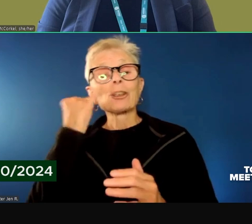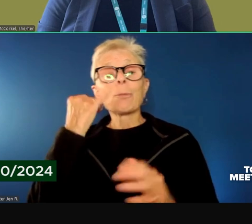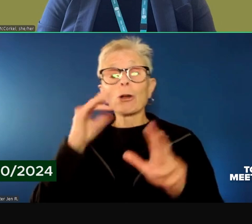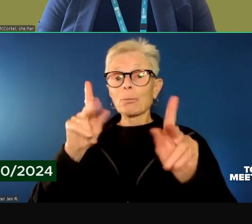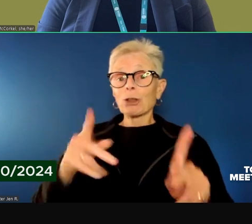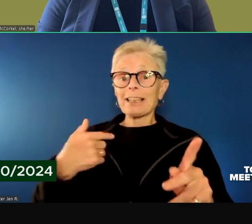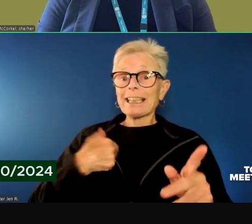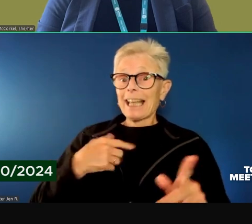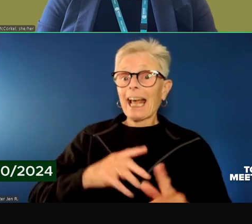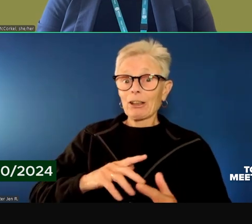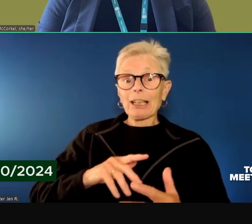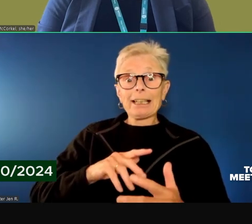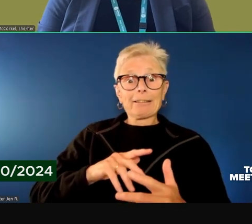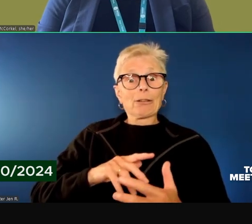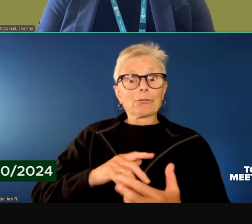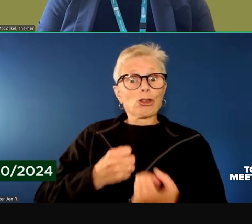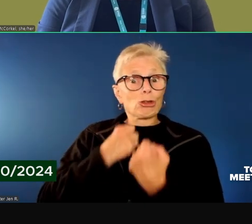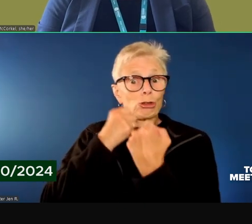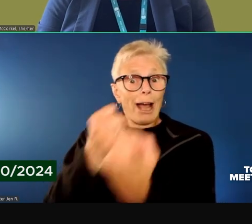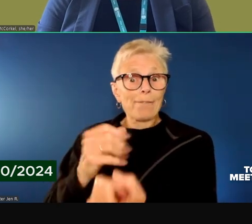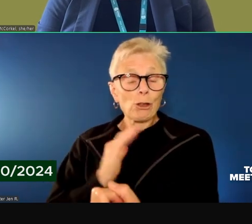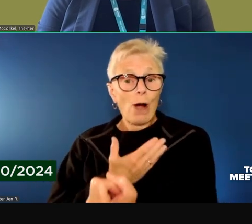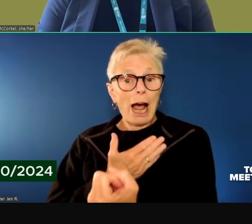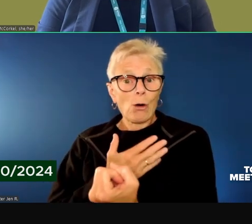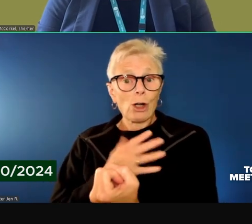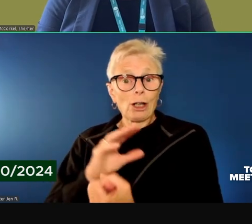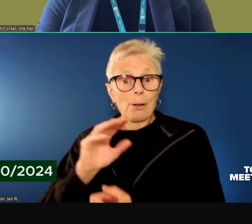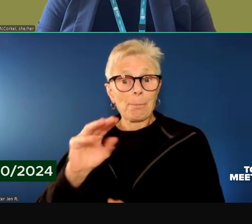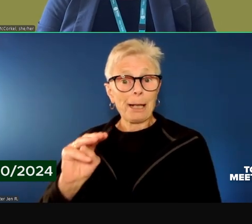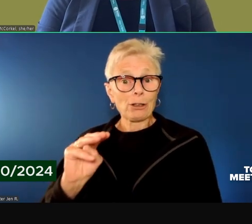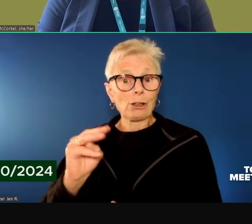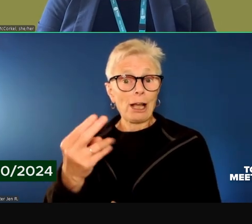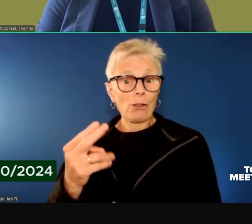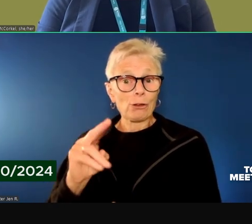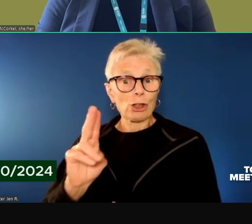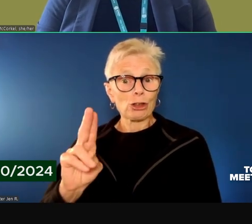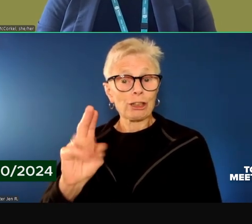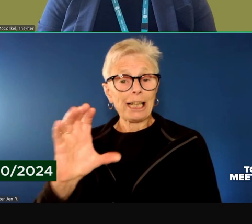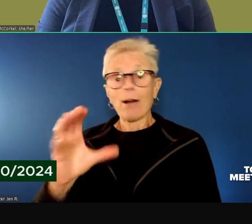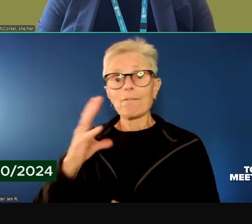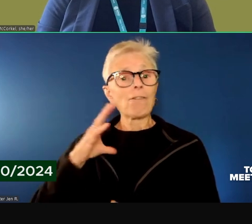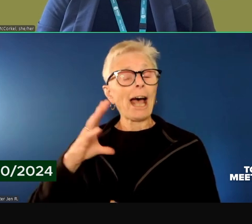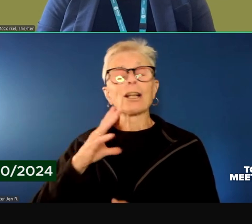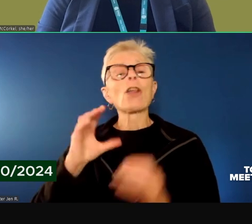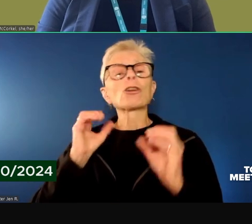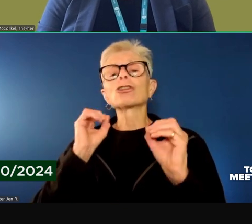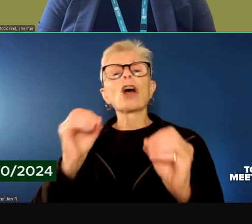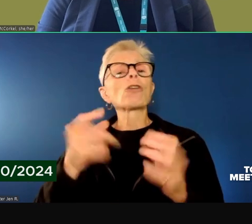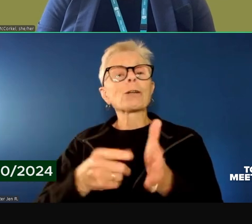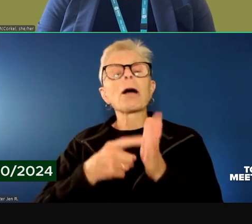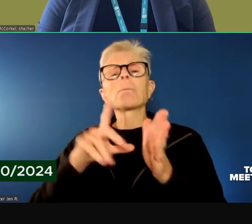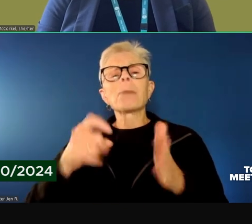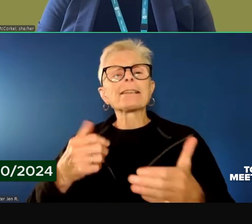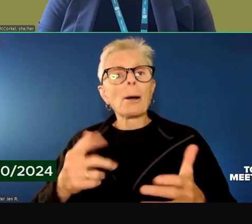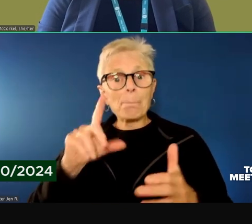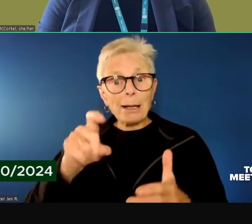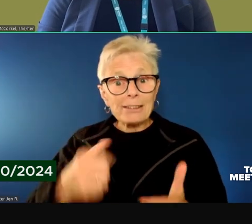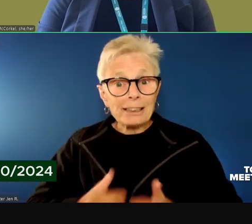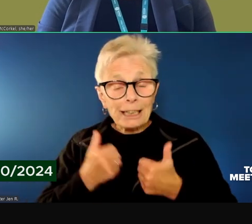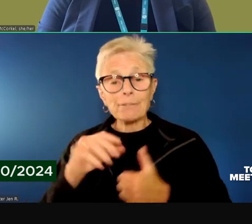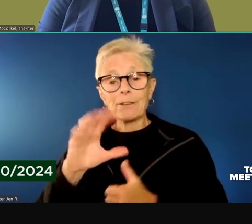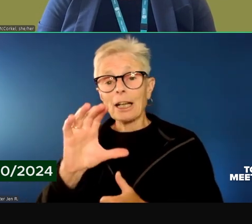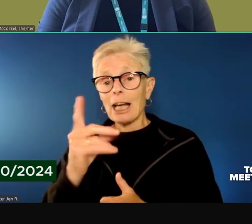get to our mental health urgent care program, we will welcome them. There's not a residency requirement. Like you don't have to be a Chittenden County